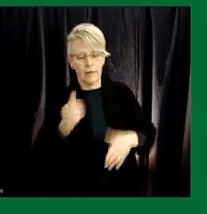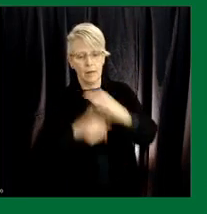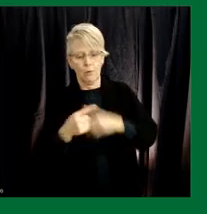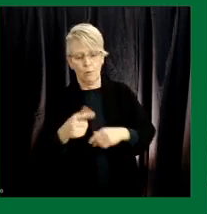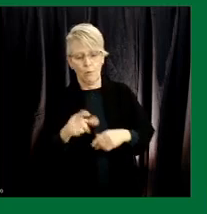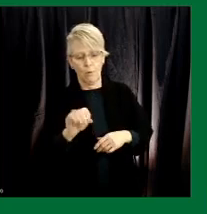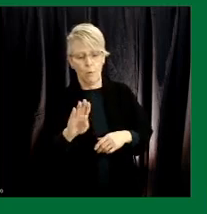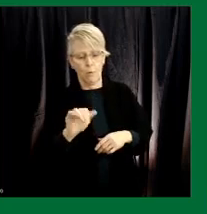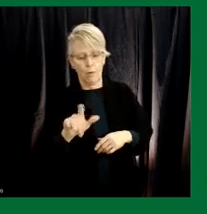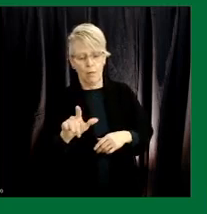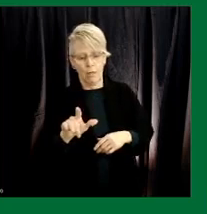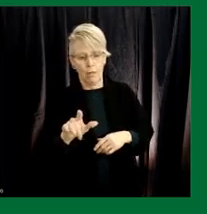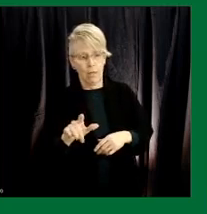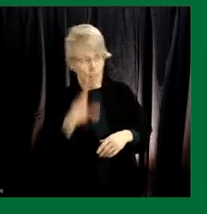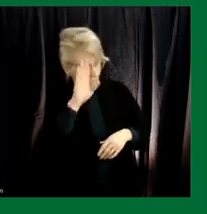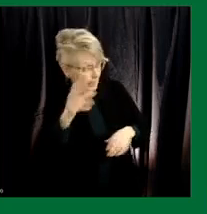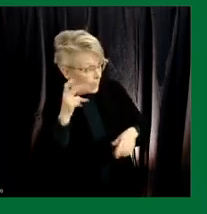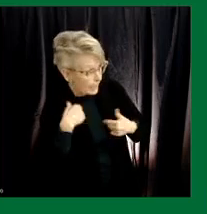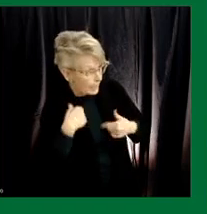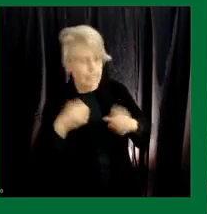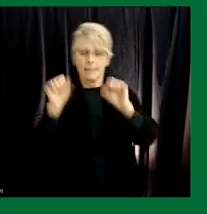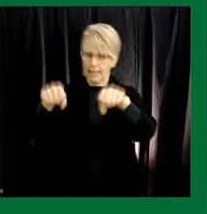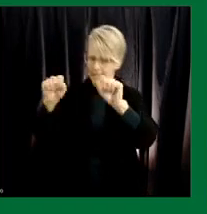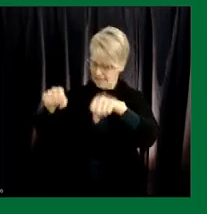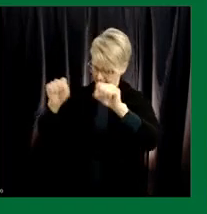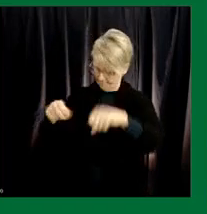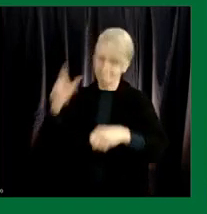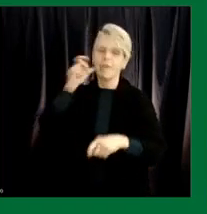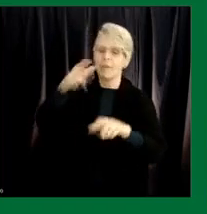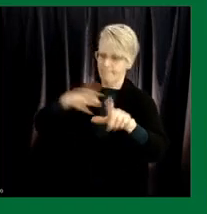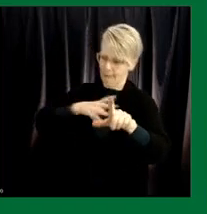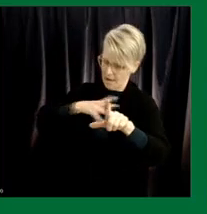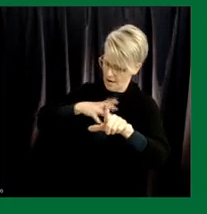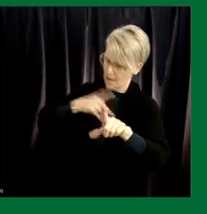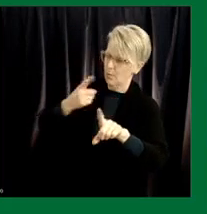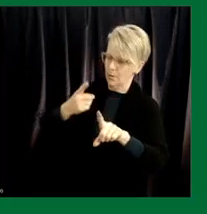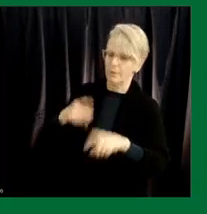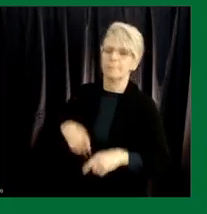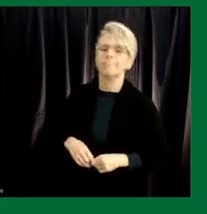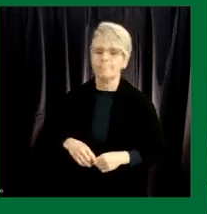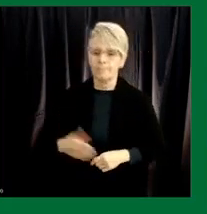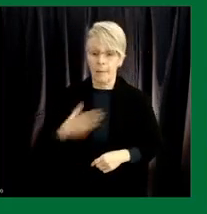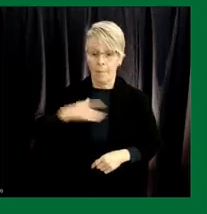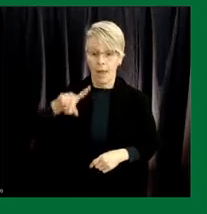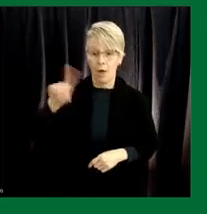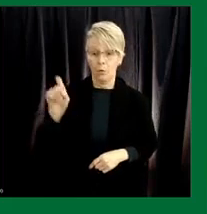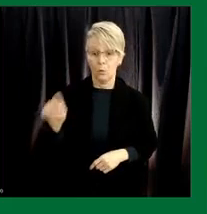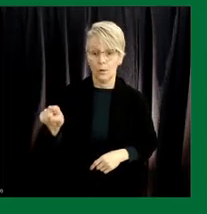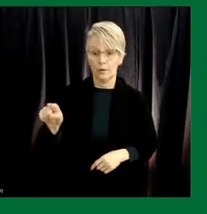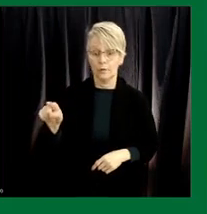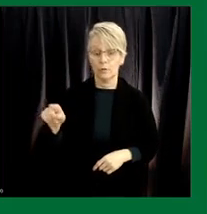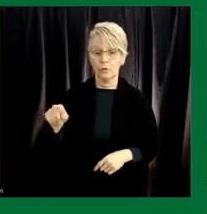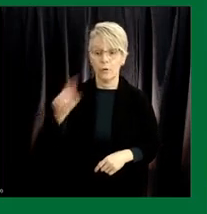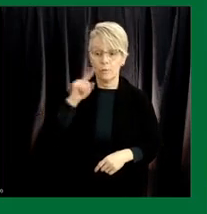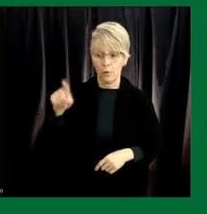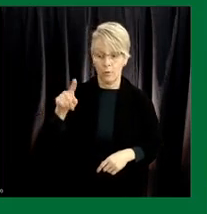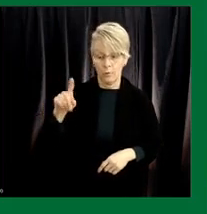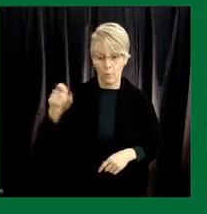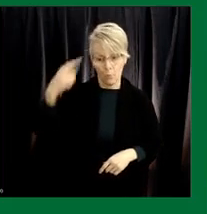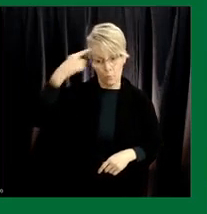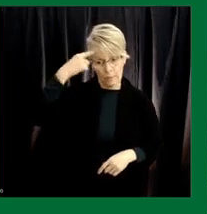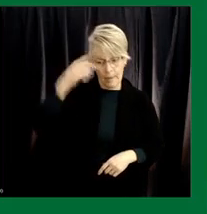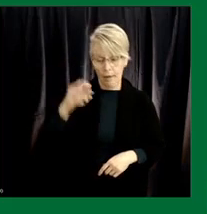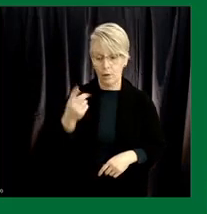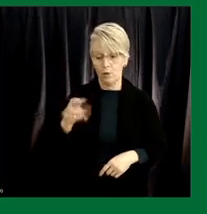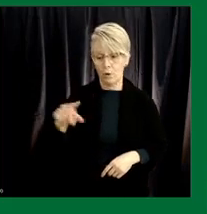hi uh can you hear me okay we got you nathaniel okay uh so my question is for uh you premier and dr gertz